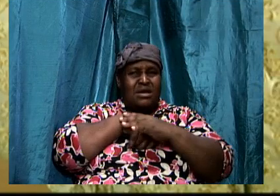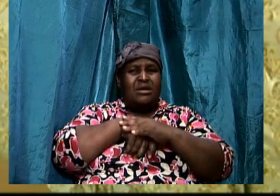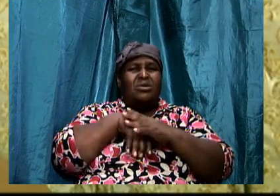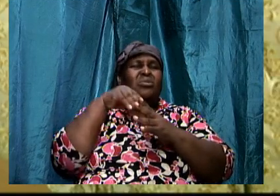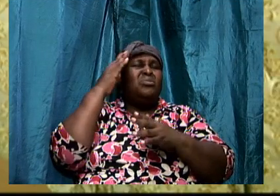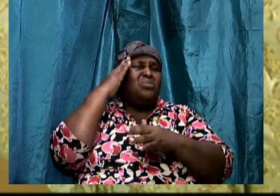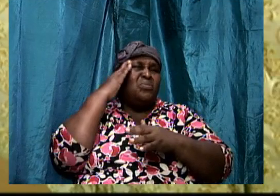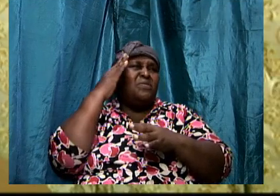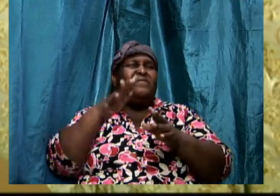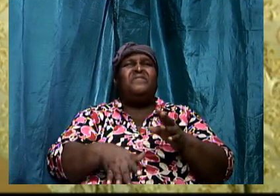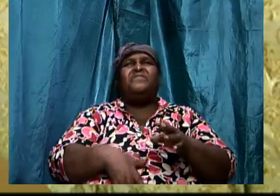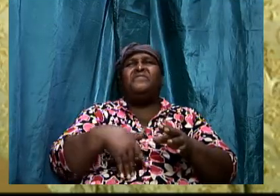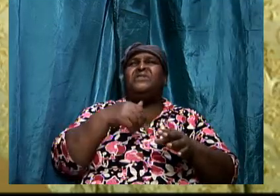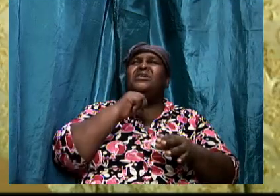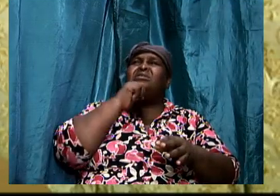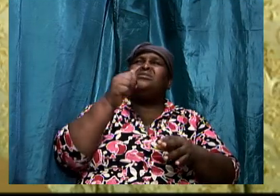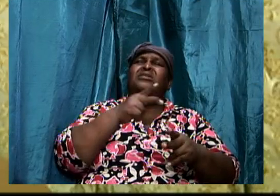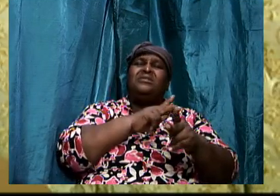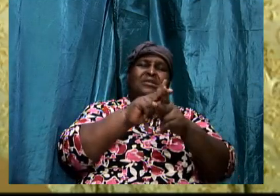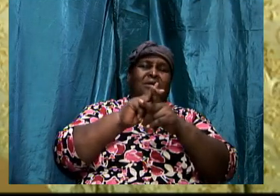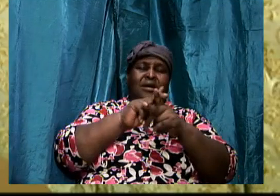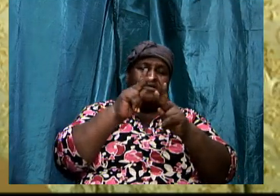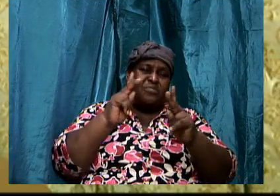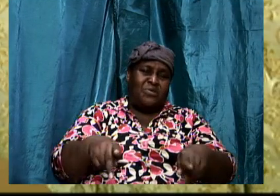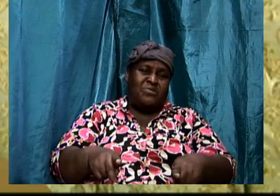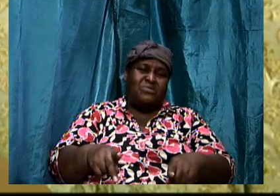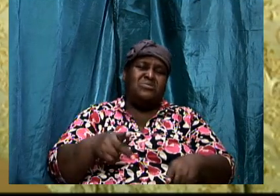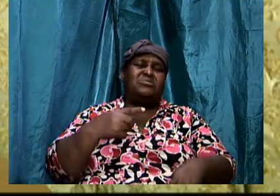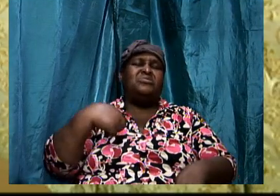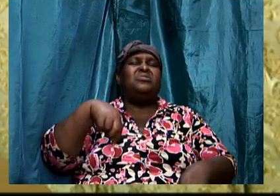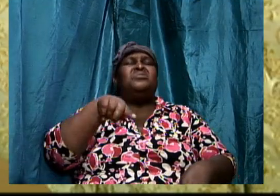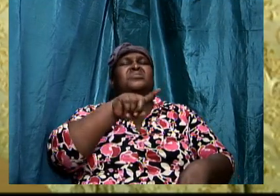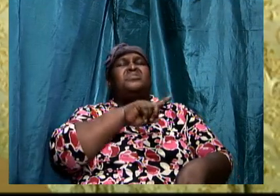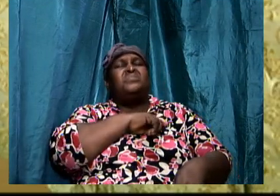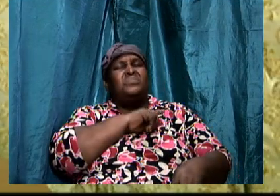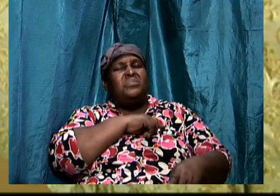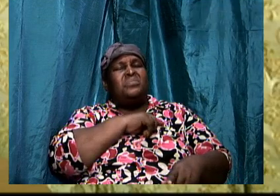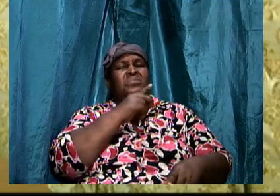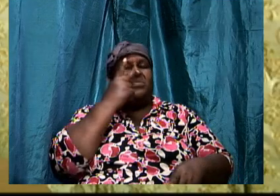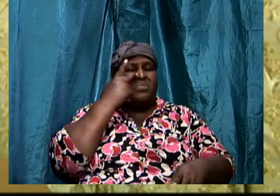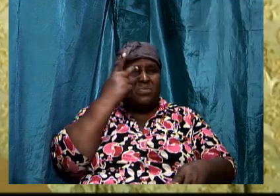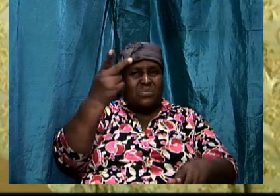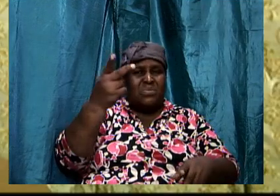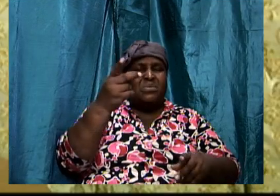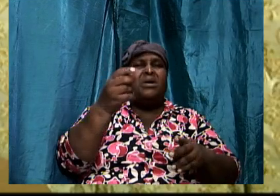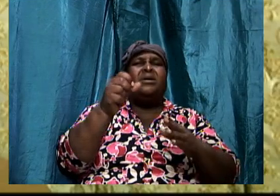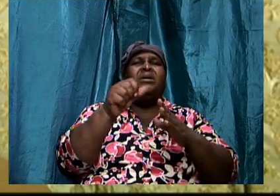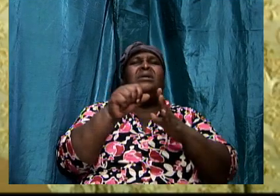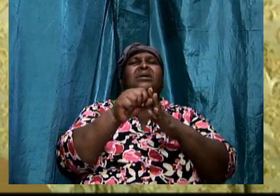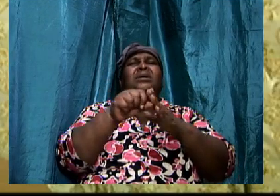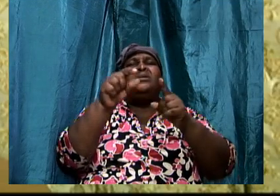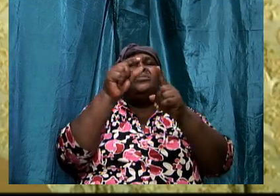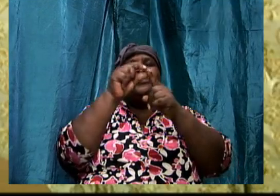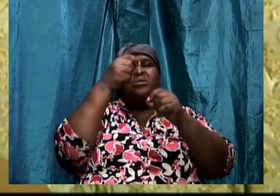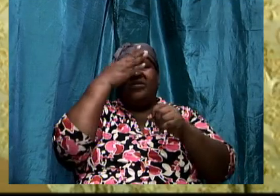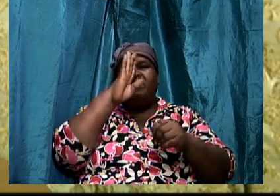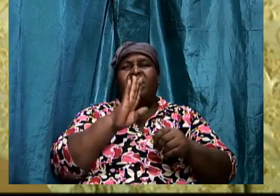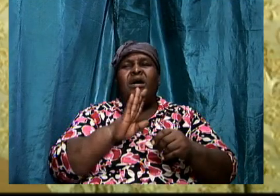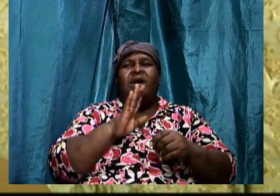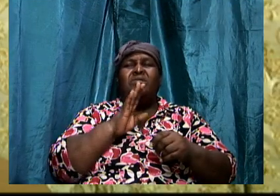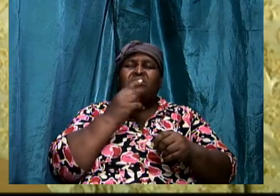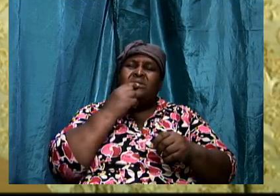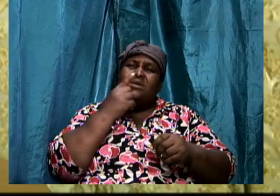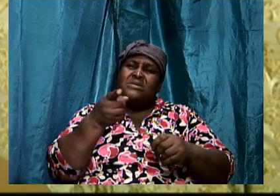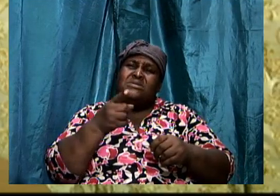not the kind of person that we, when we look at the Scripture, it describes that we should